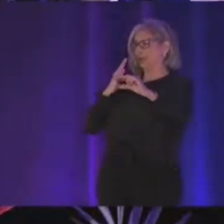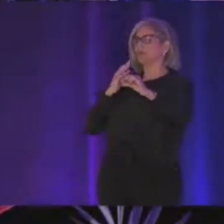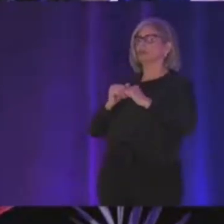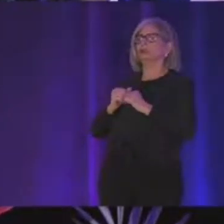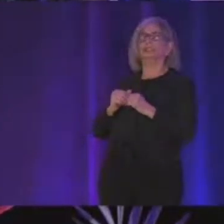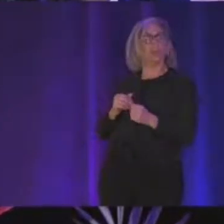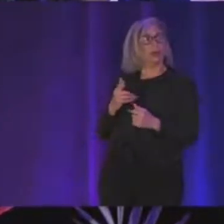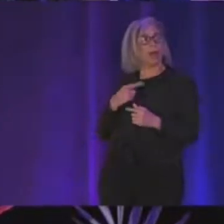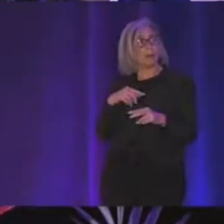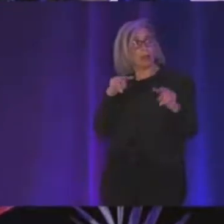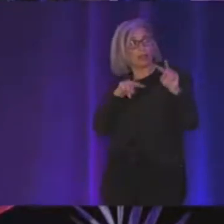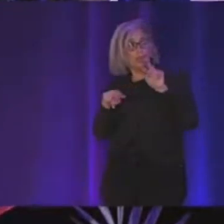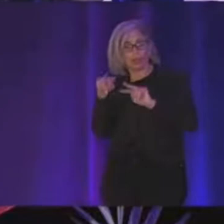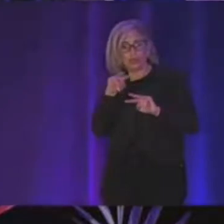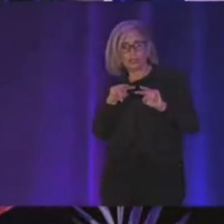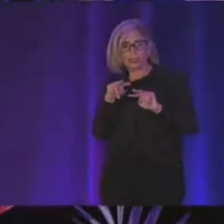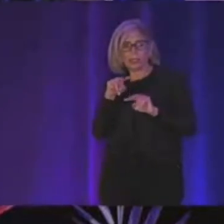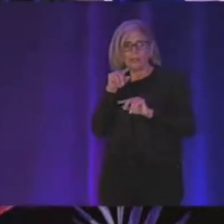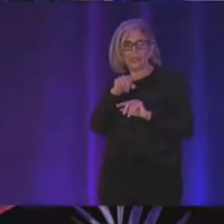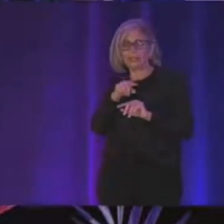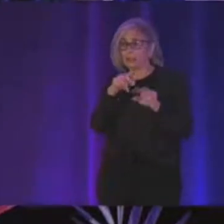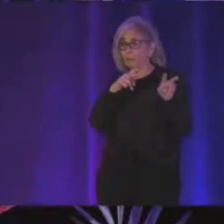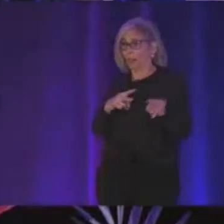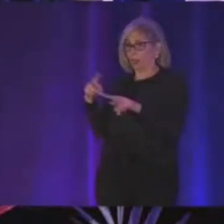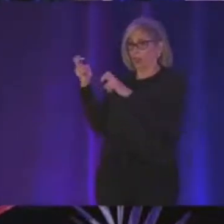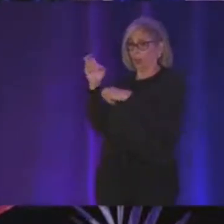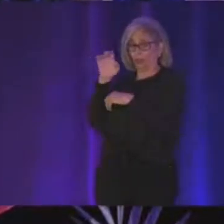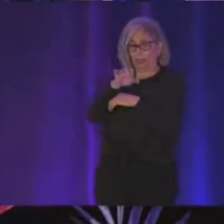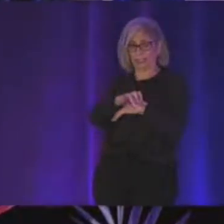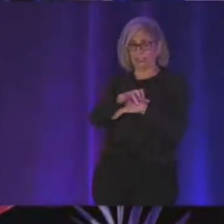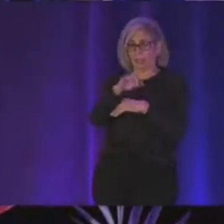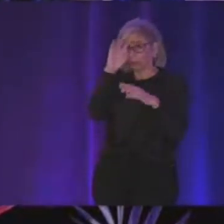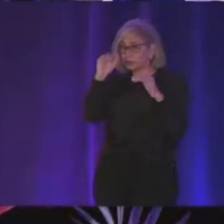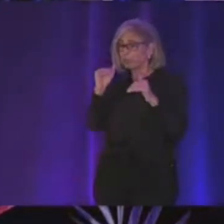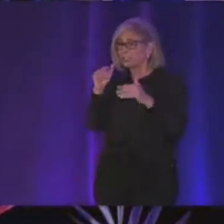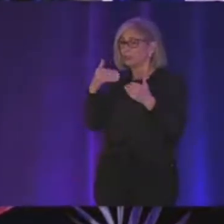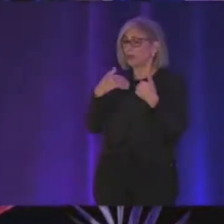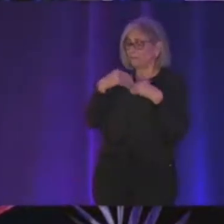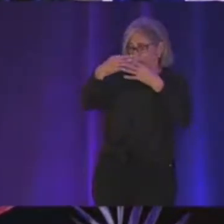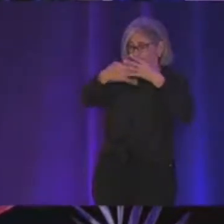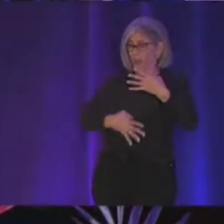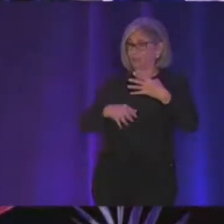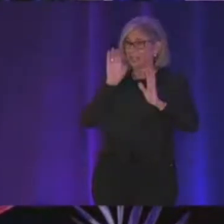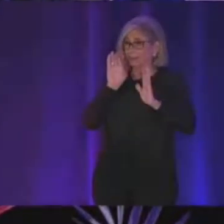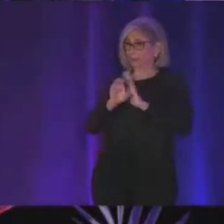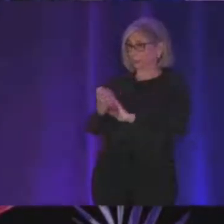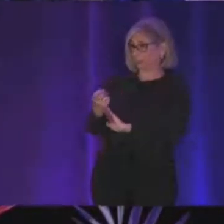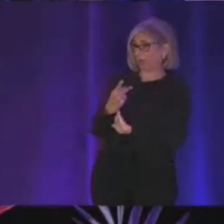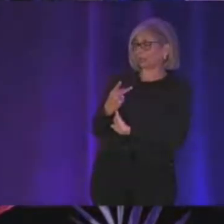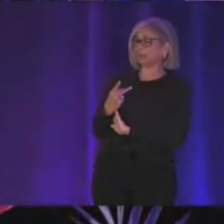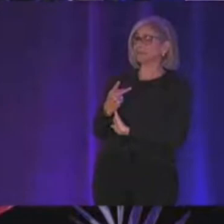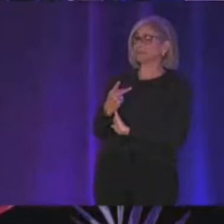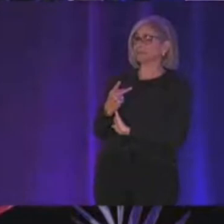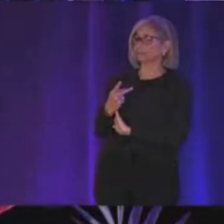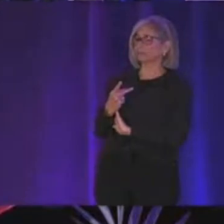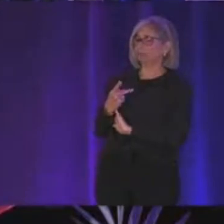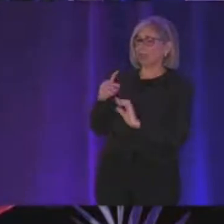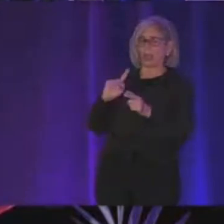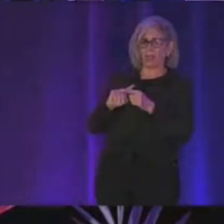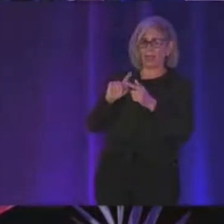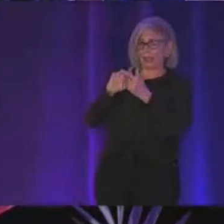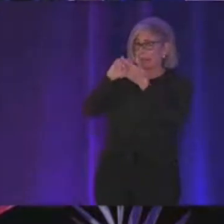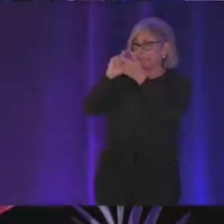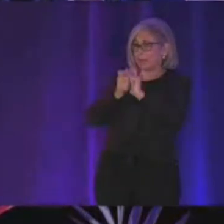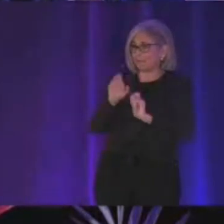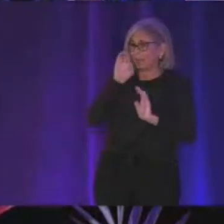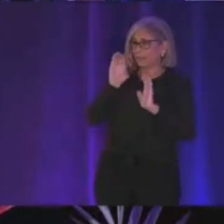take a file on the file system load it and I was expecting to get a list of images back and then I'm going to modify those